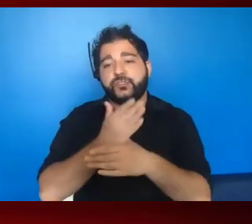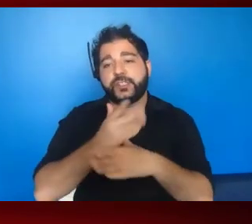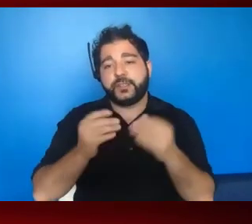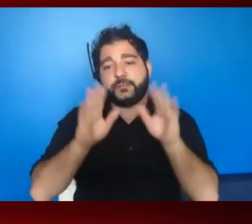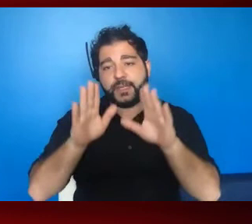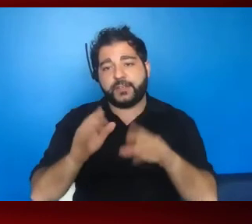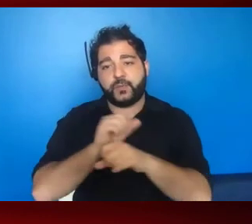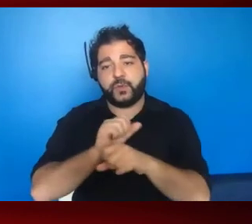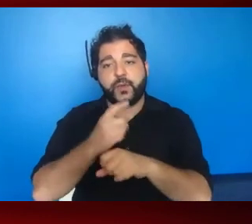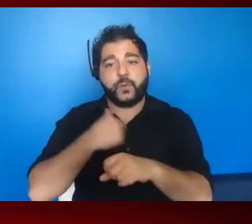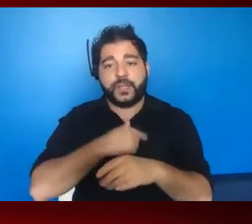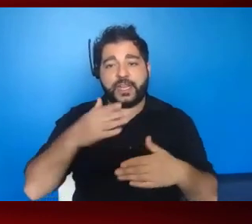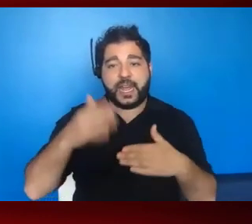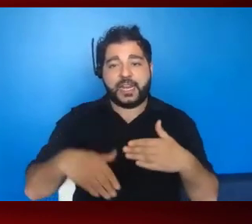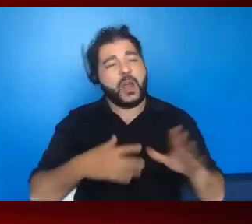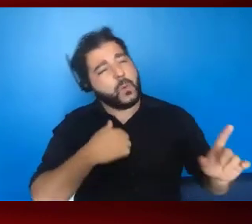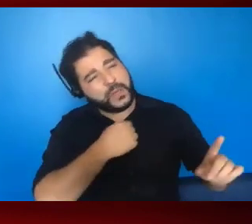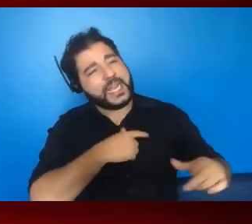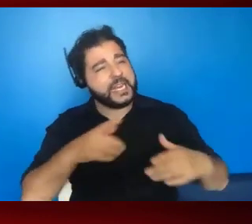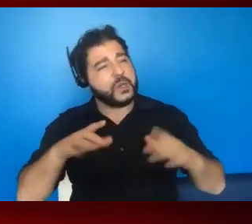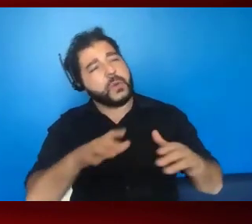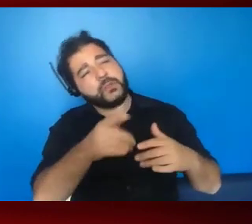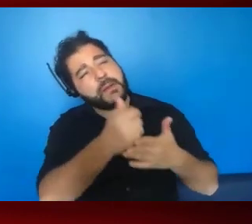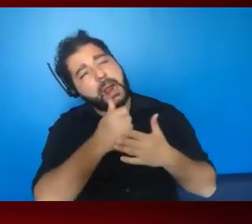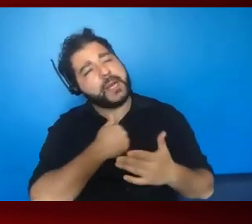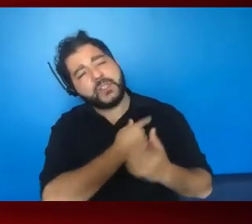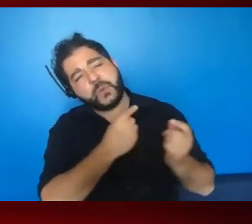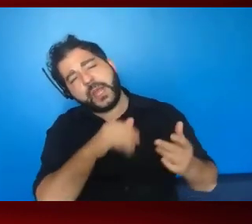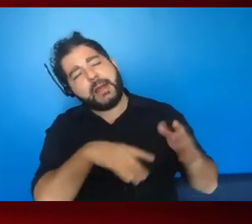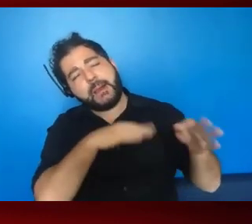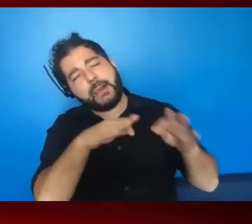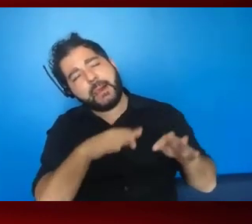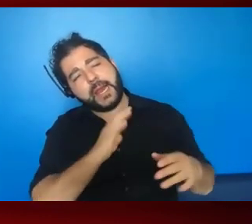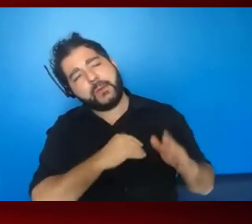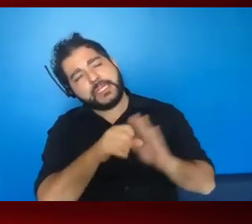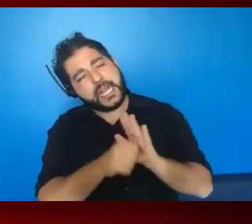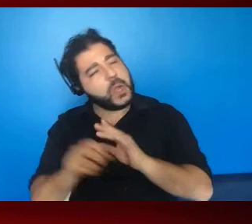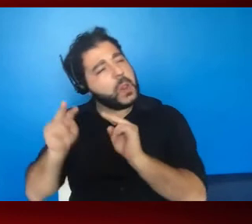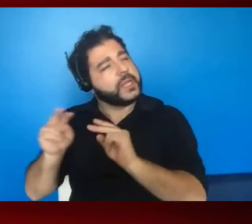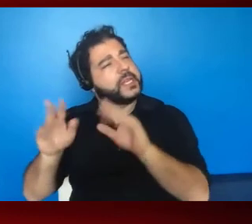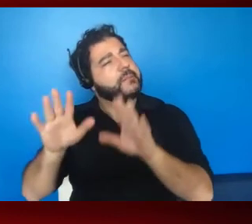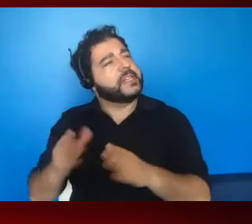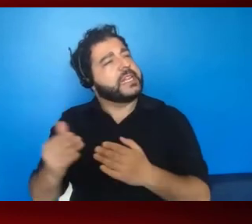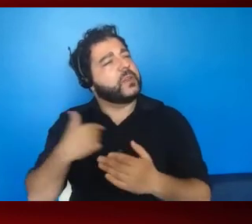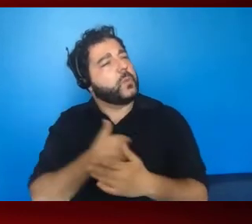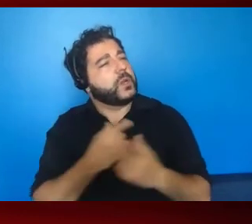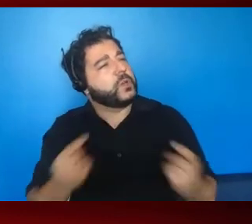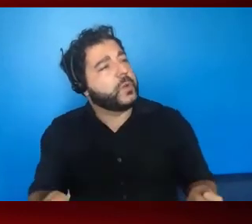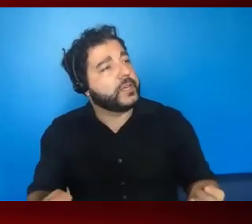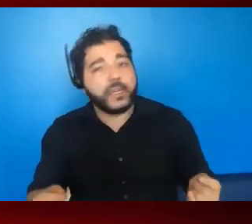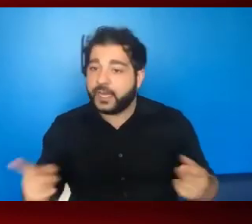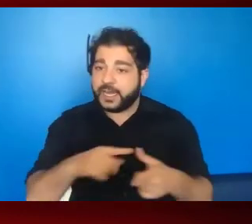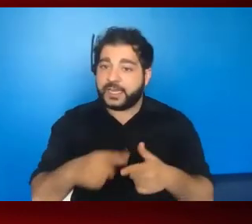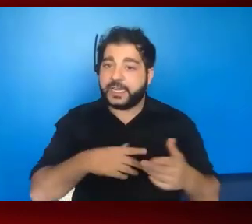epidemic. And we need your help to get there. And you can help us do this in our state. Look at the amazing things that we're doing. And then at the